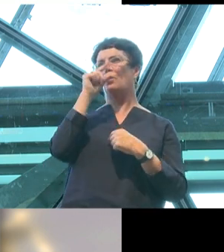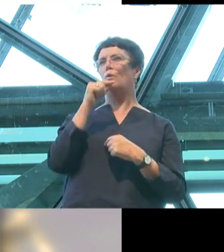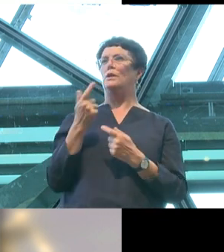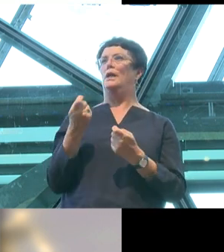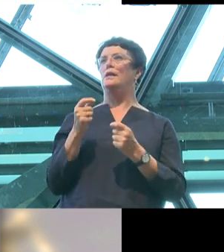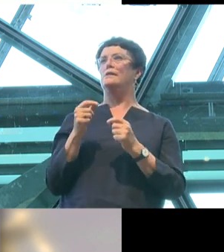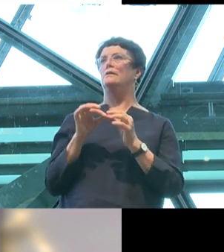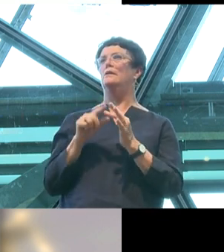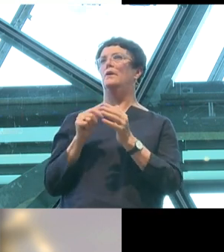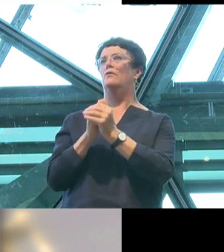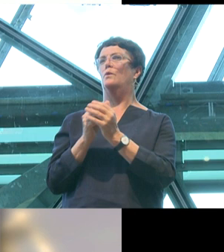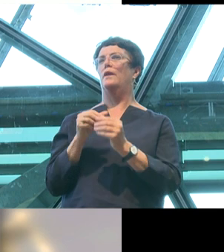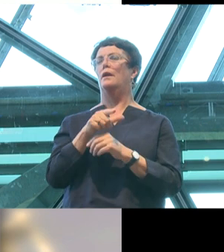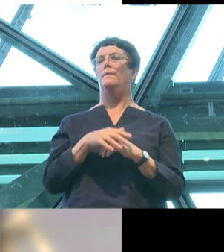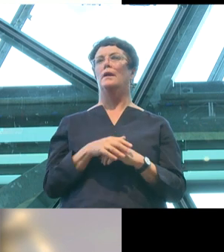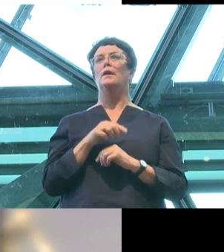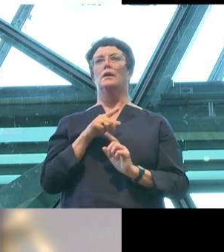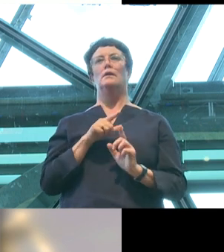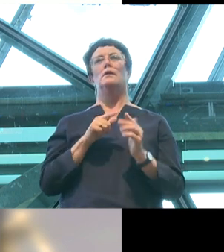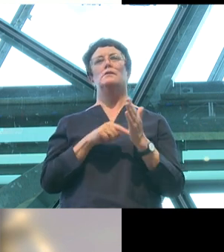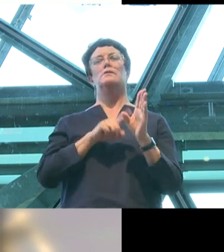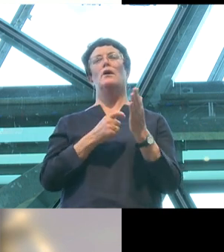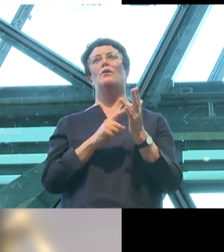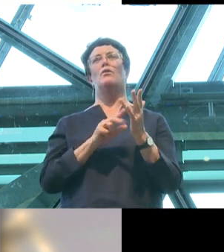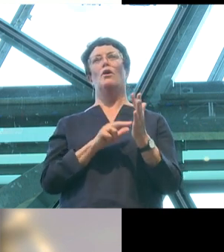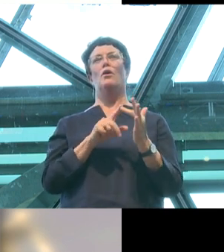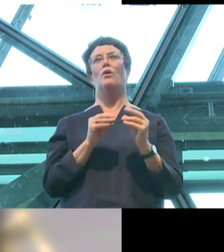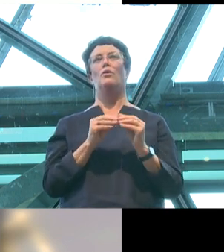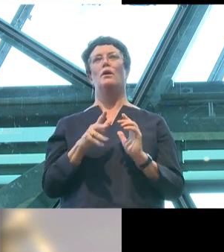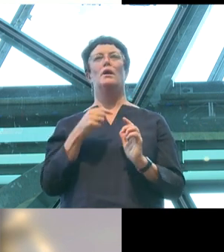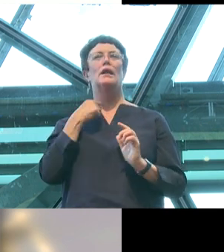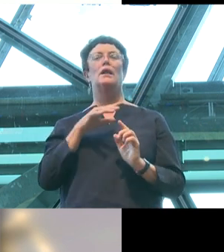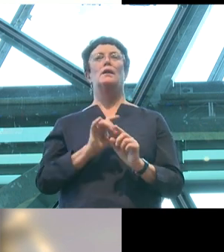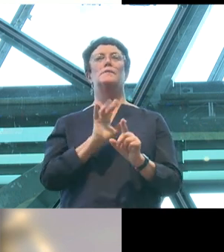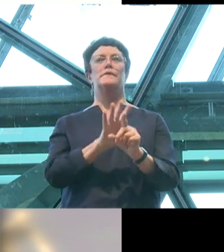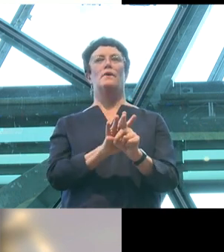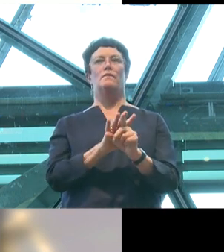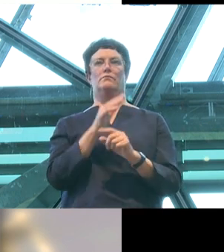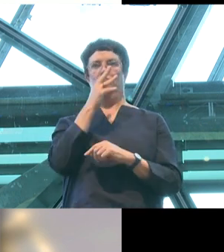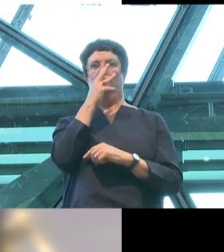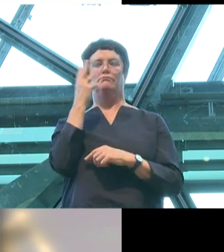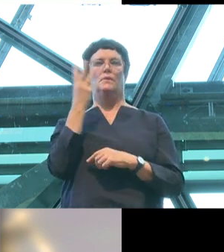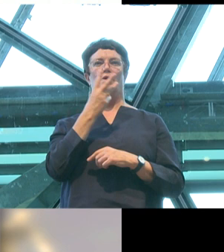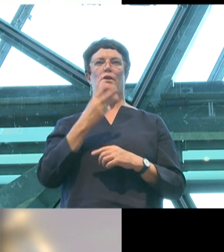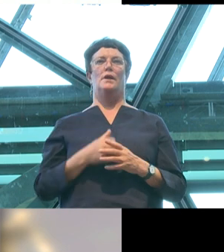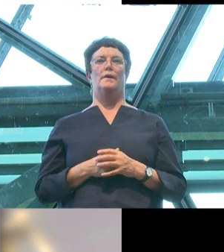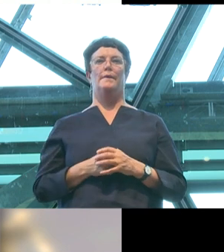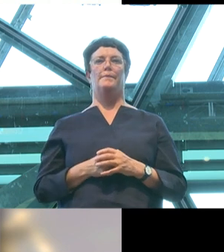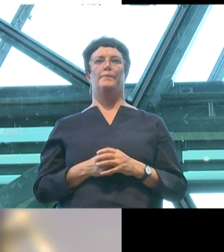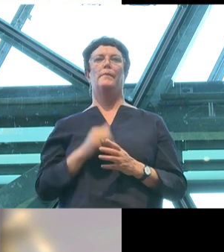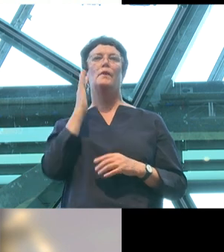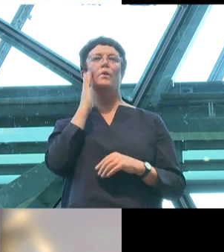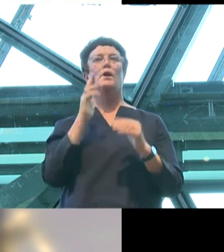Tyron had only just entered his teens. And he took his own life at the age of 13 in November